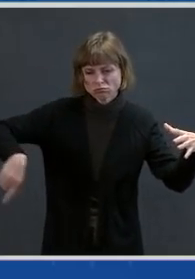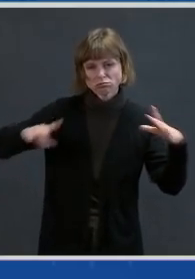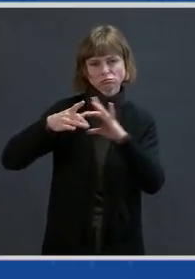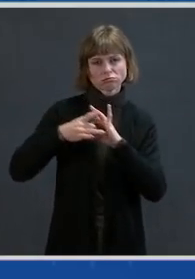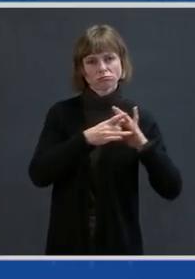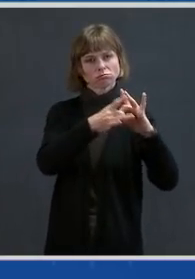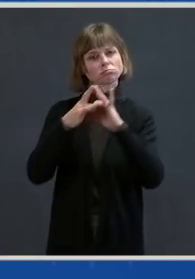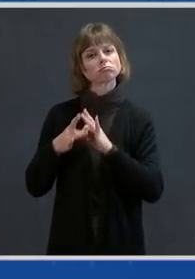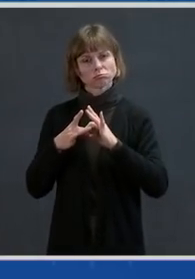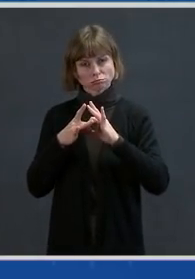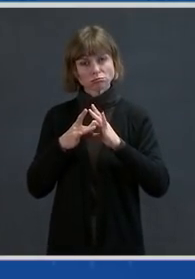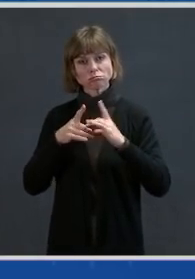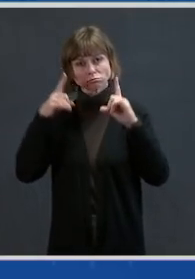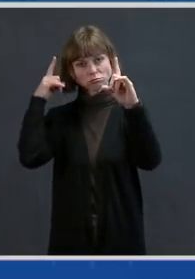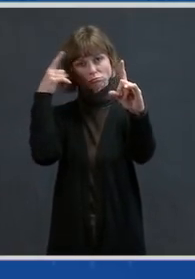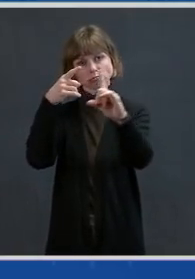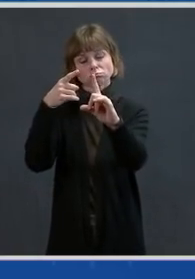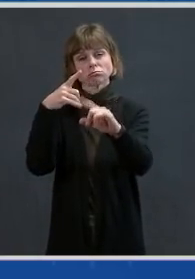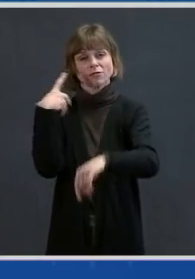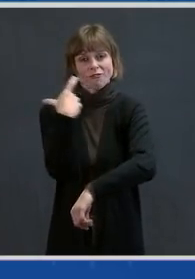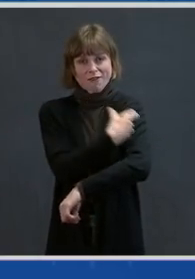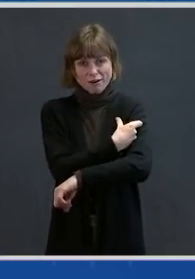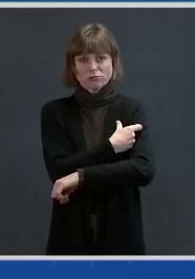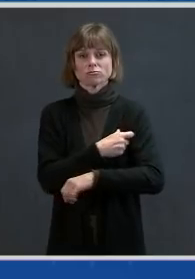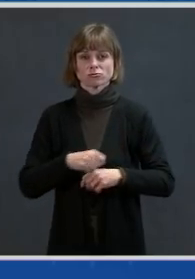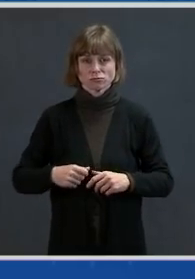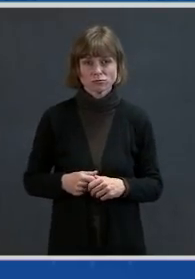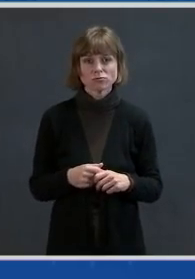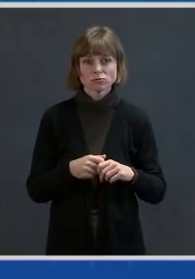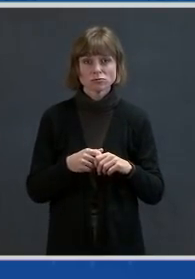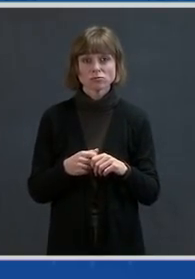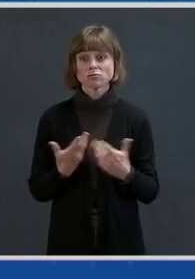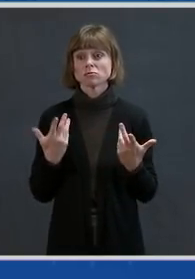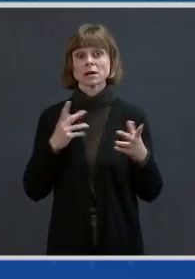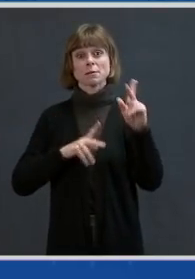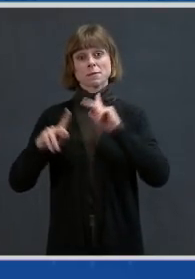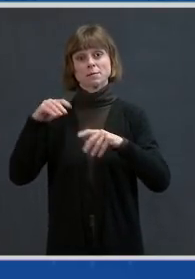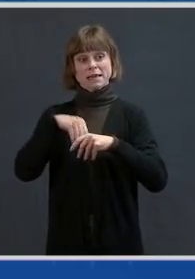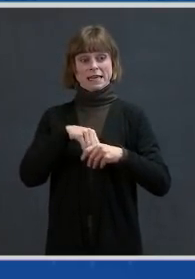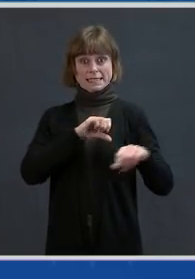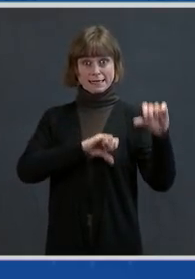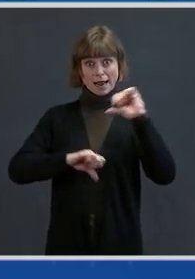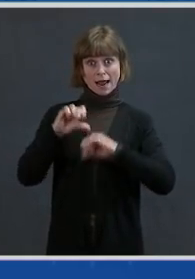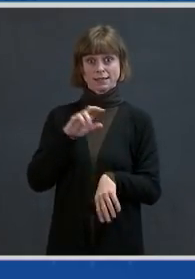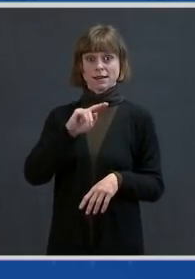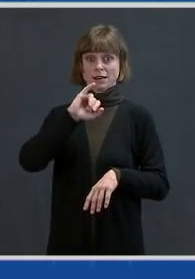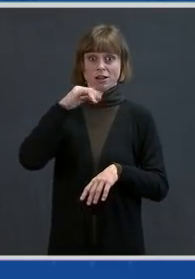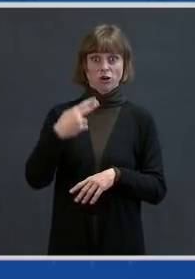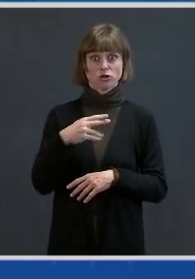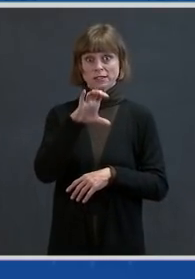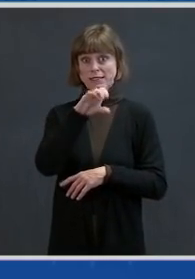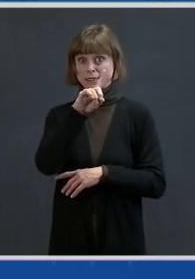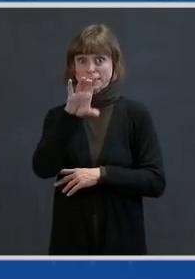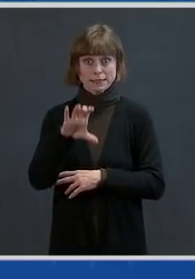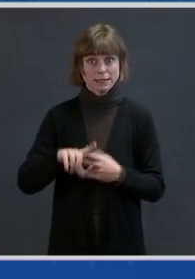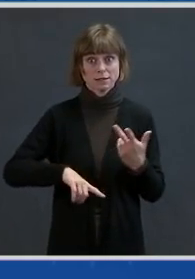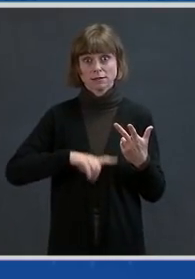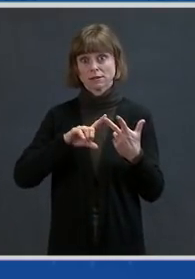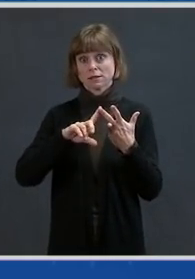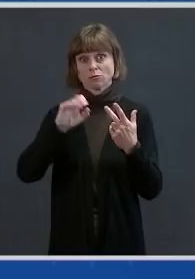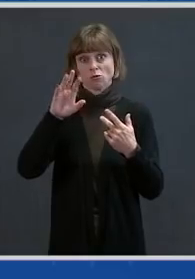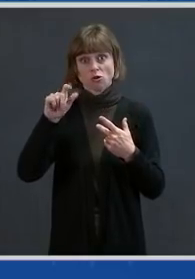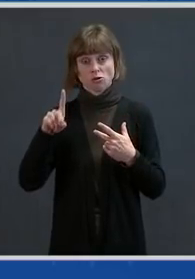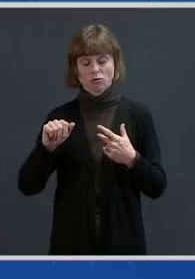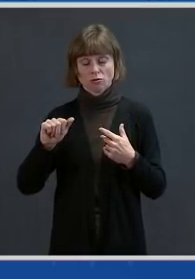And of course, all the people of science in the NIH, NAIAID, the CDC, BARDA, and FDA.